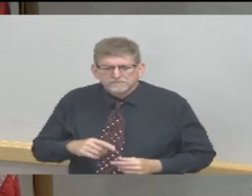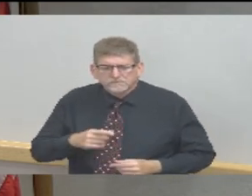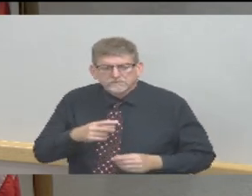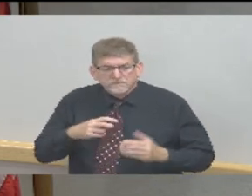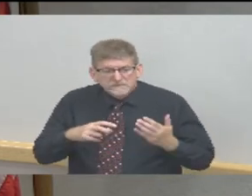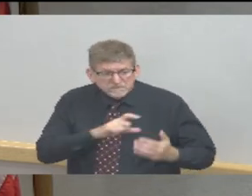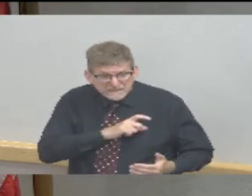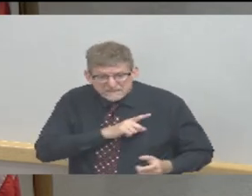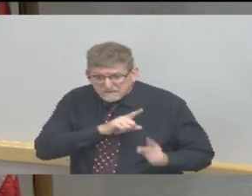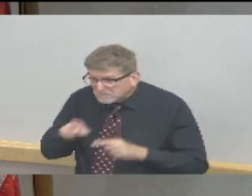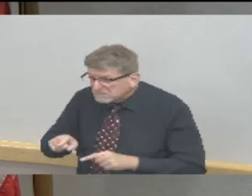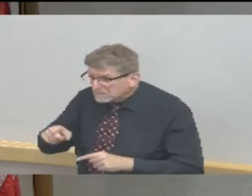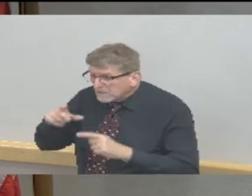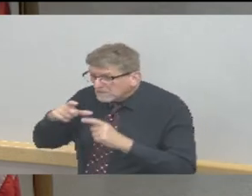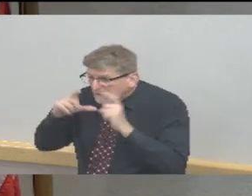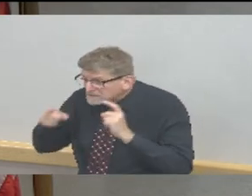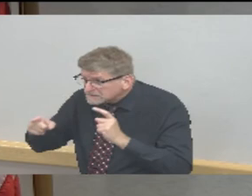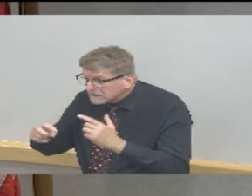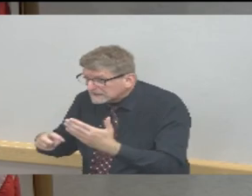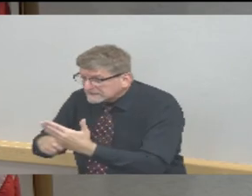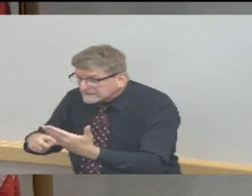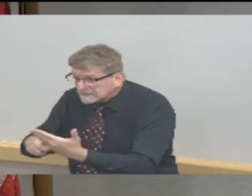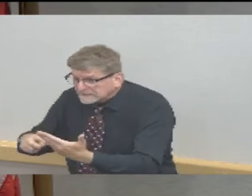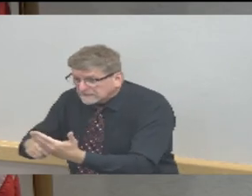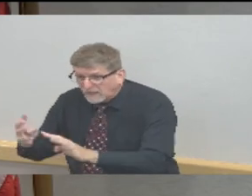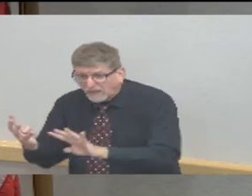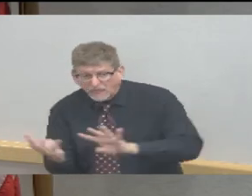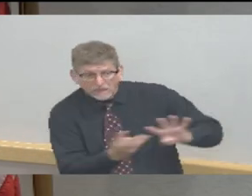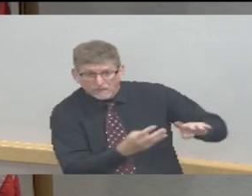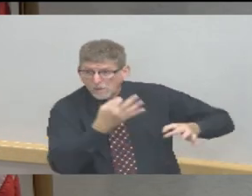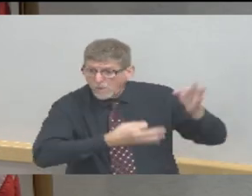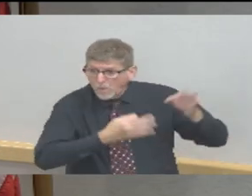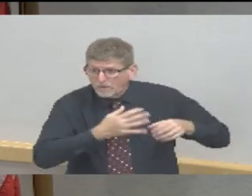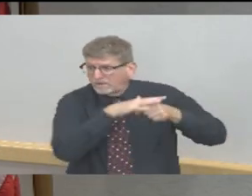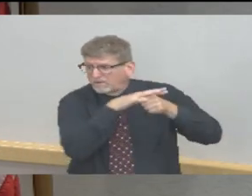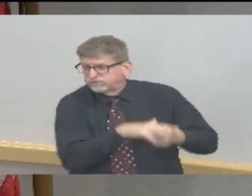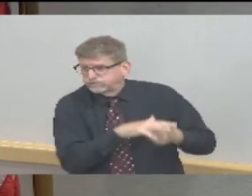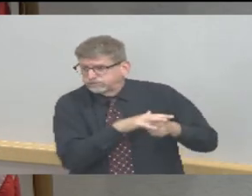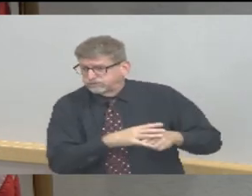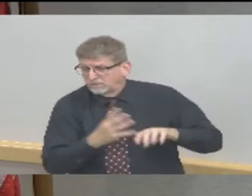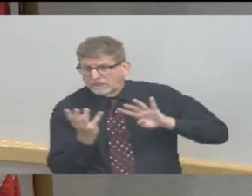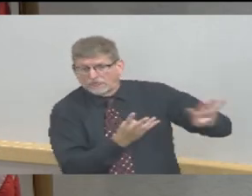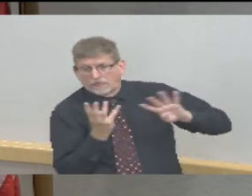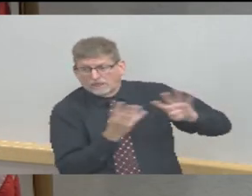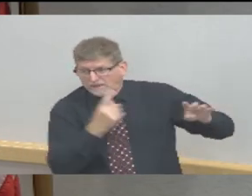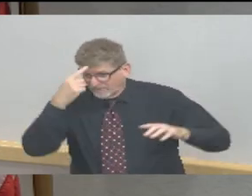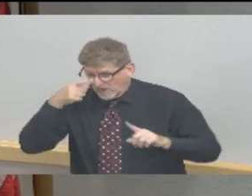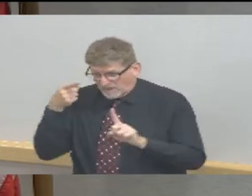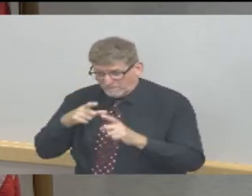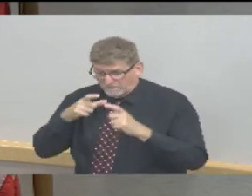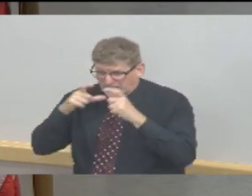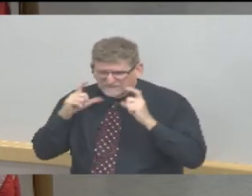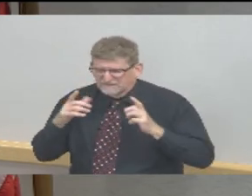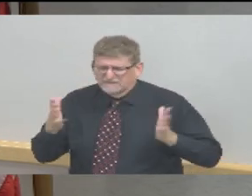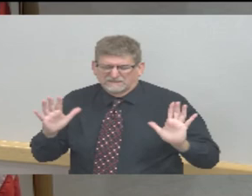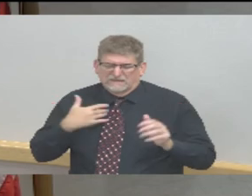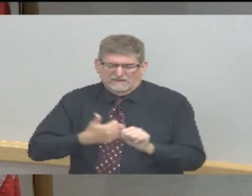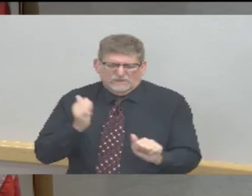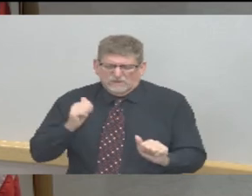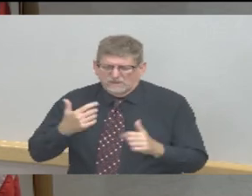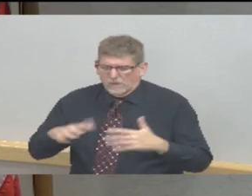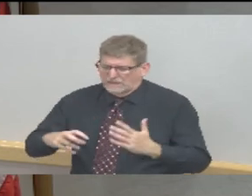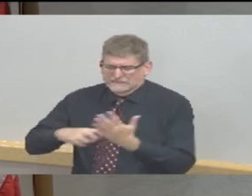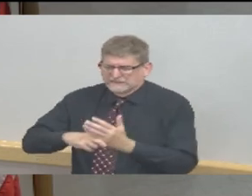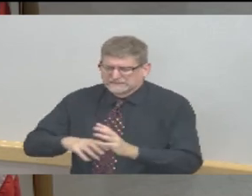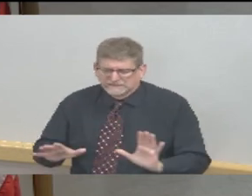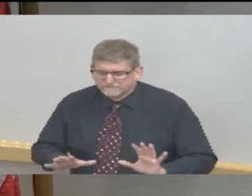an argument over. So use good common sense. You know, if I if I didn't want to wear a mask and I knew I was going into a place that was